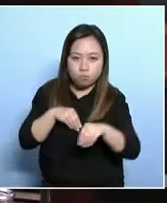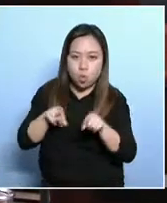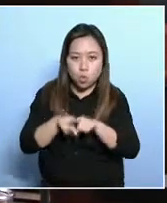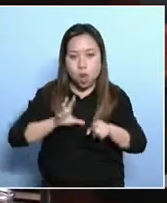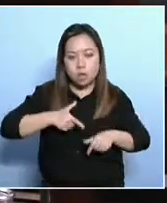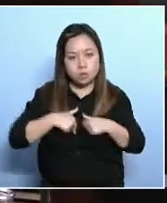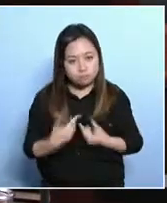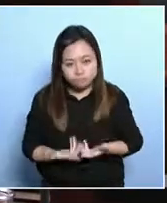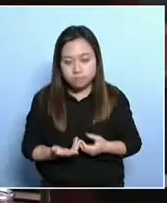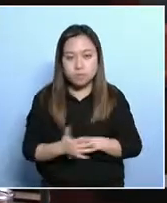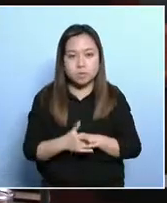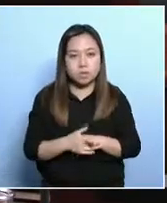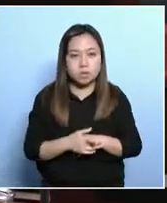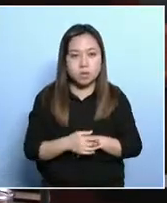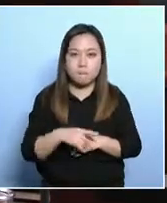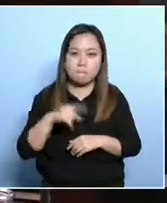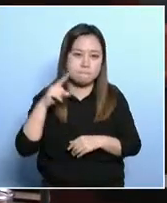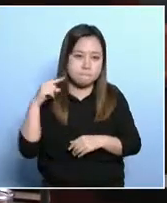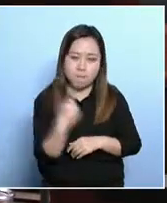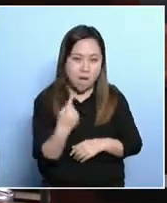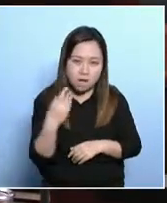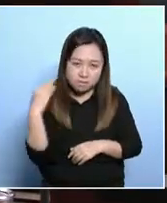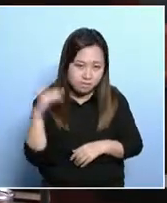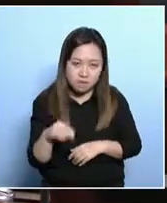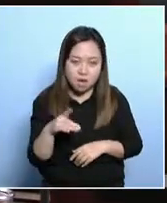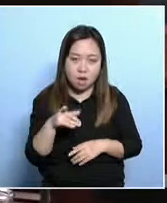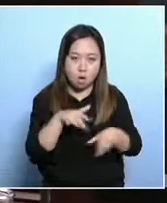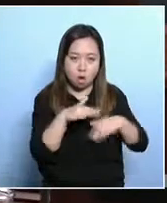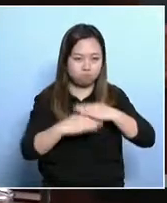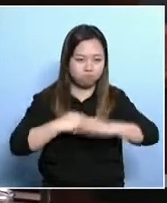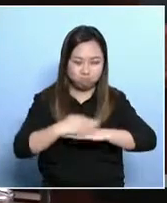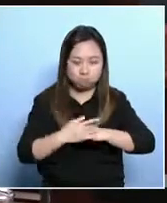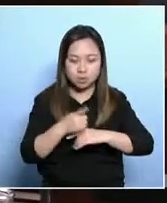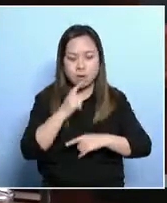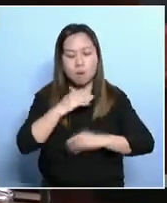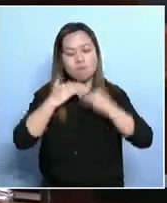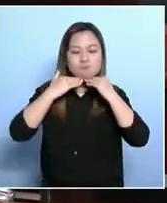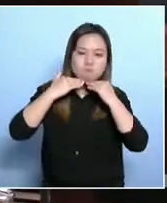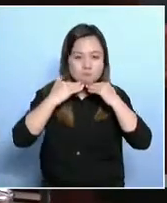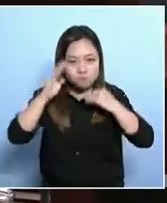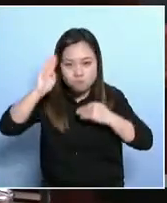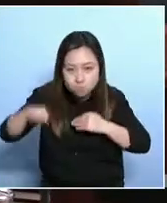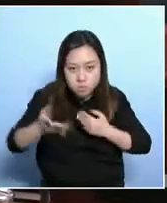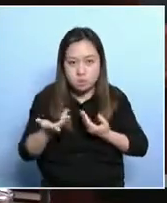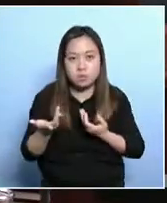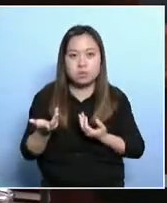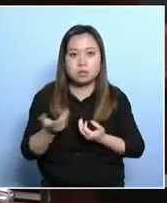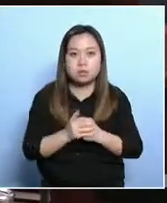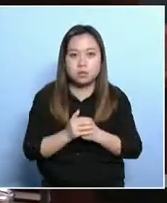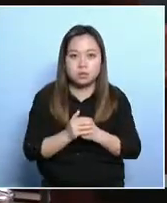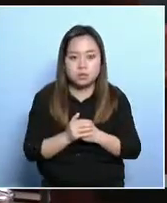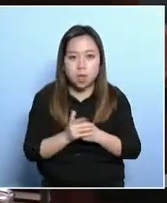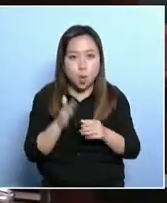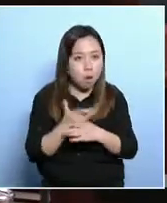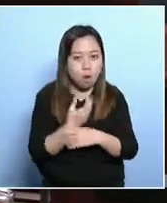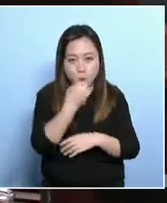that she has visions